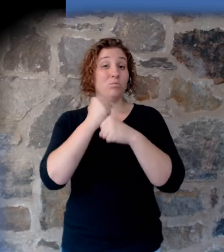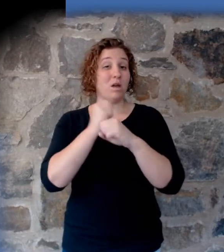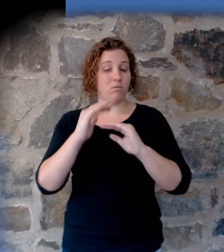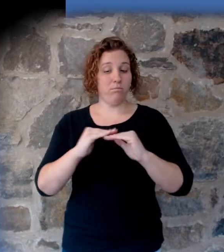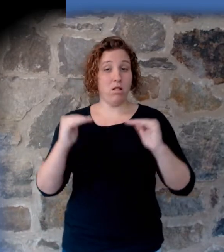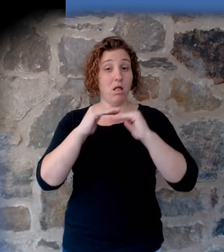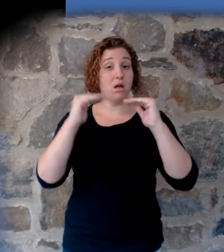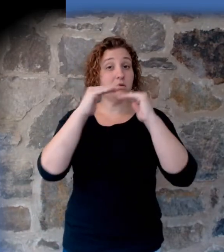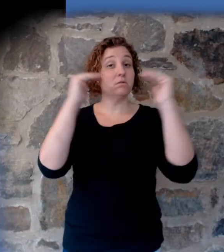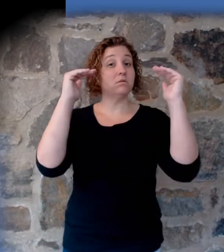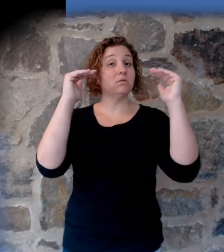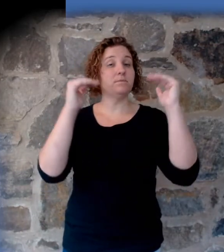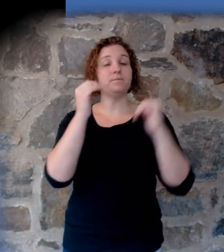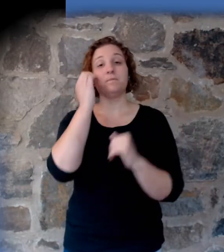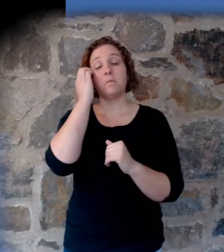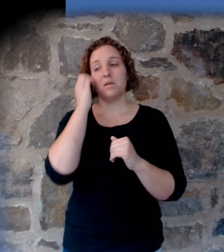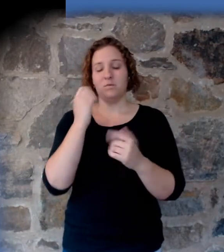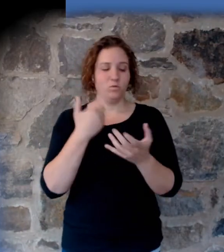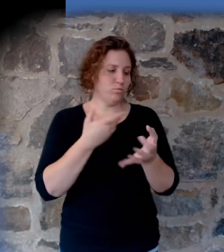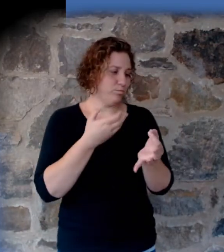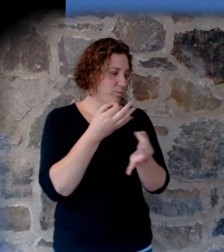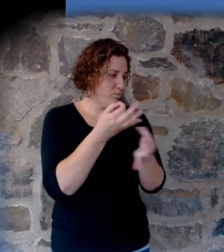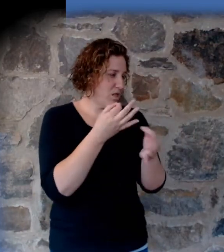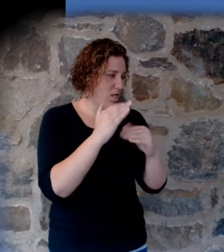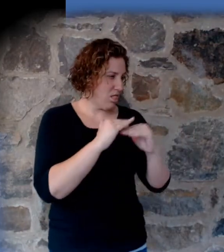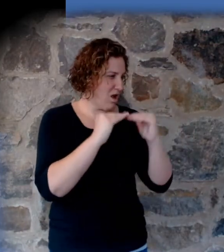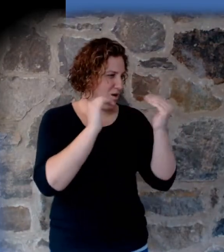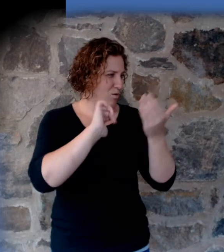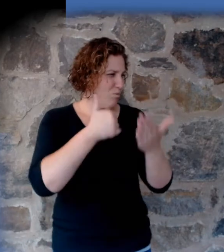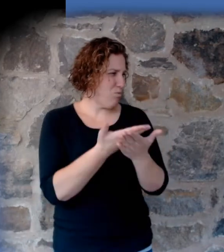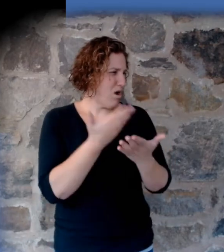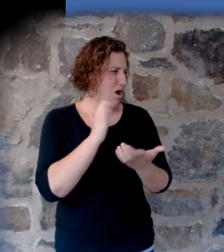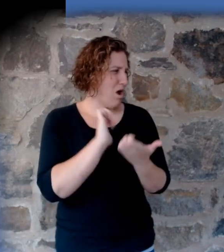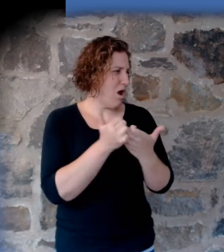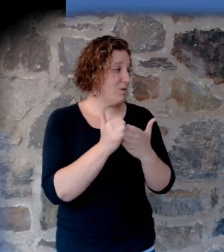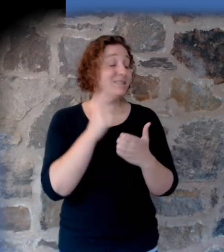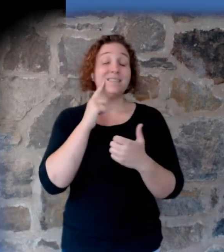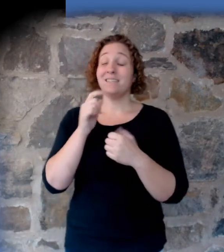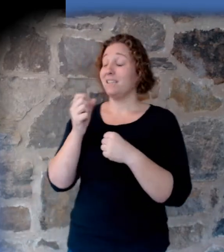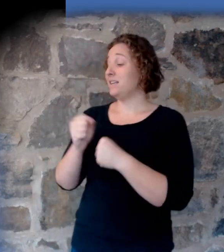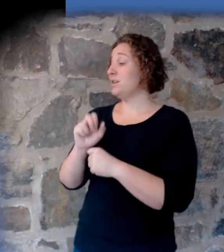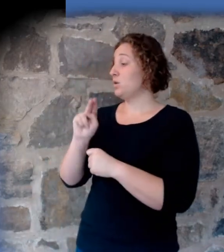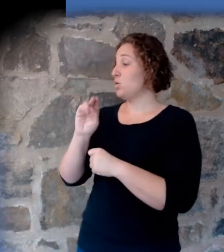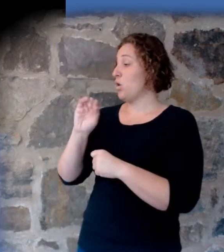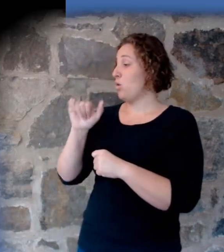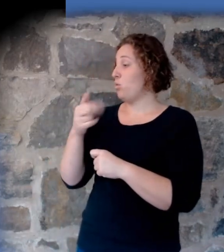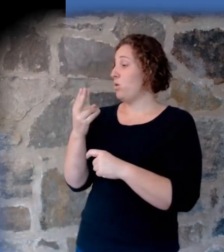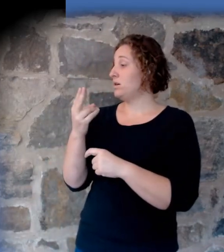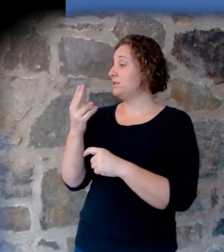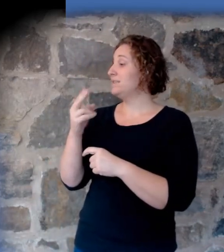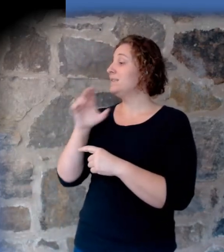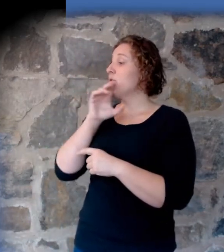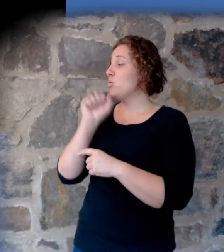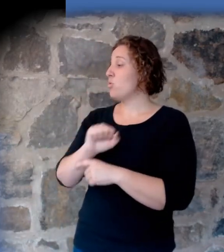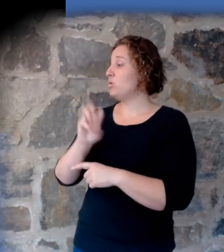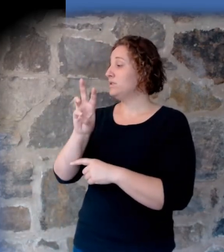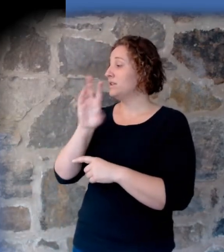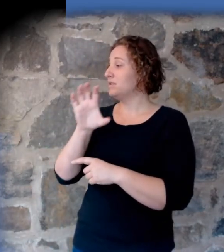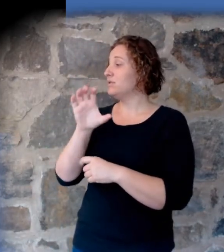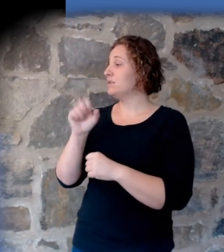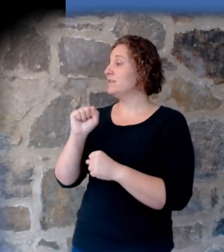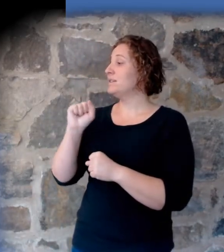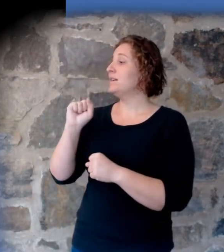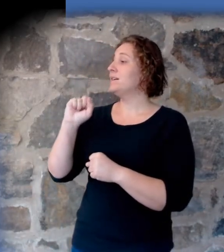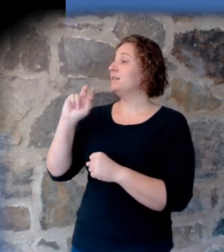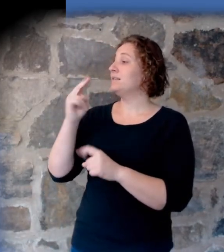the story of these layers. I mean, how did they get here? In the 600th year of Noah's life, on the second month, the 17th day of the month, the same day were